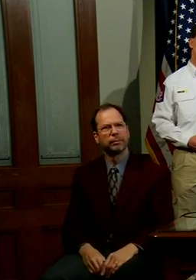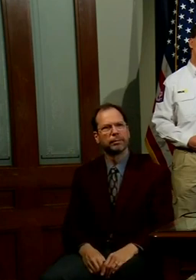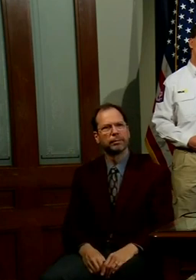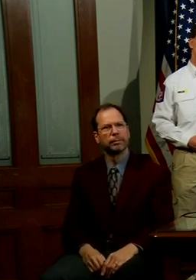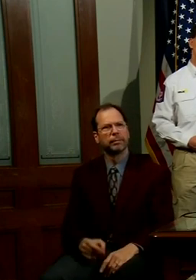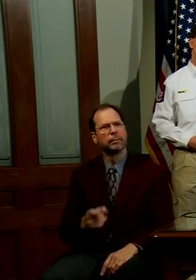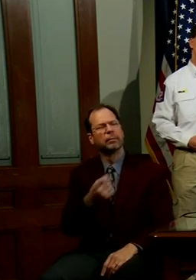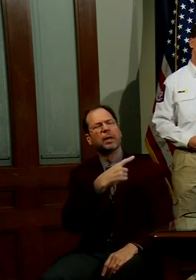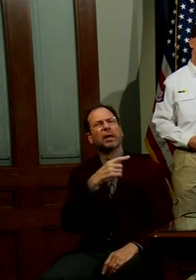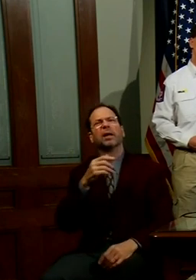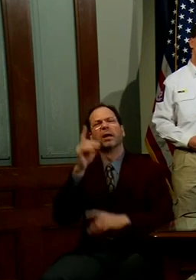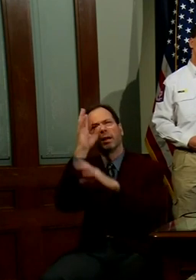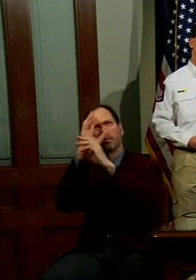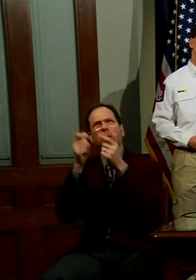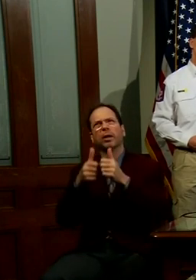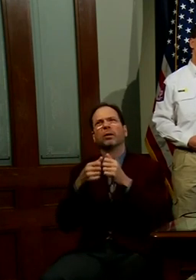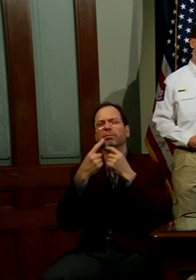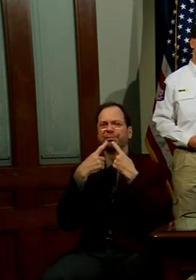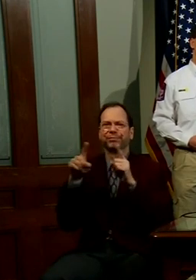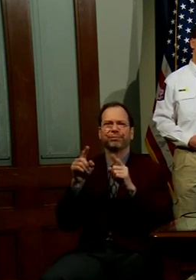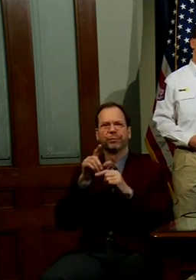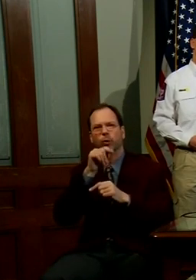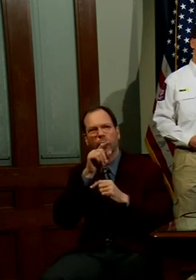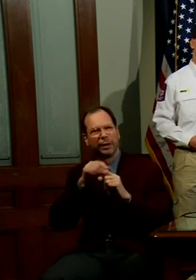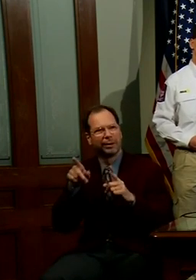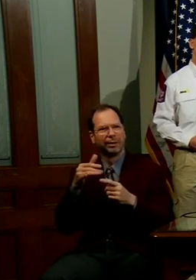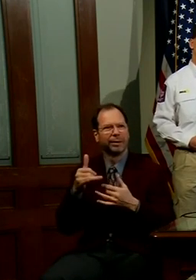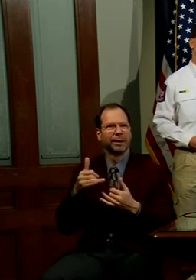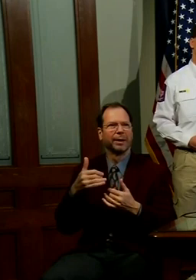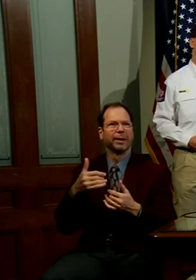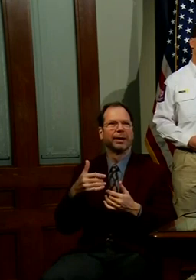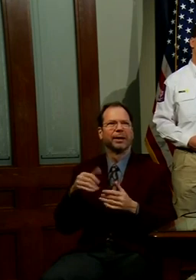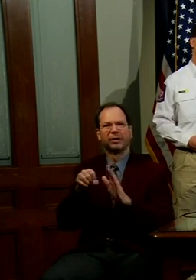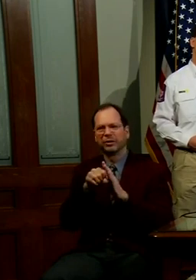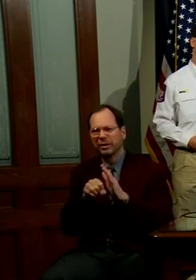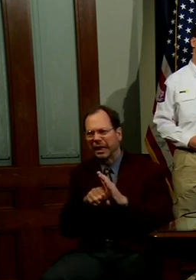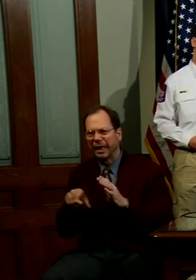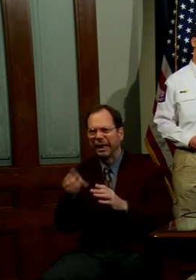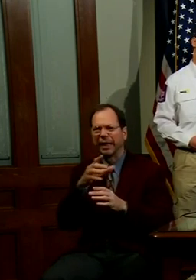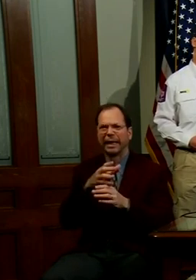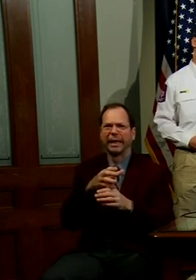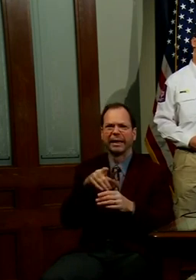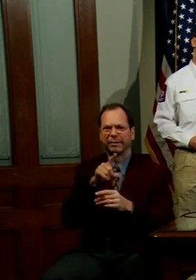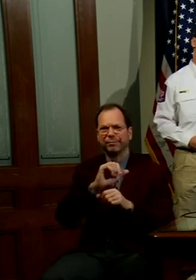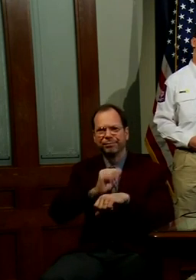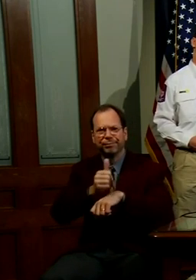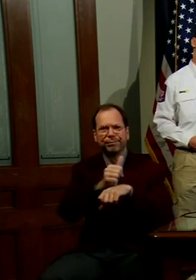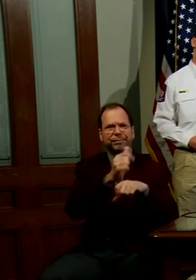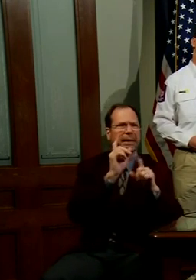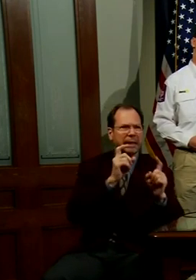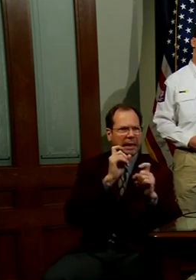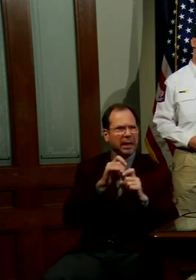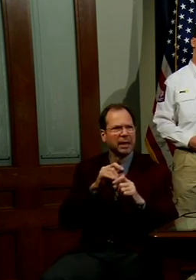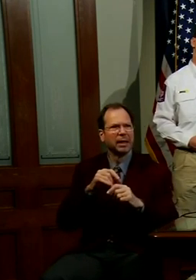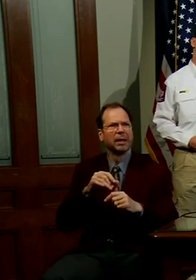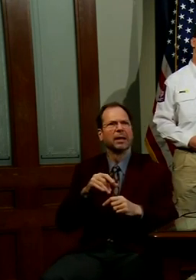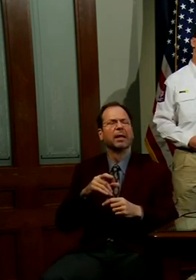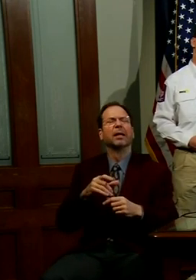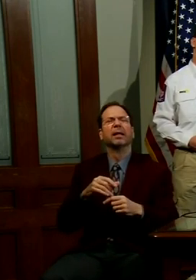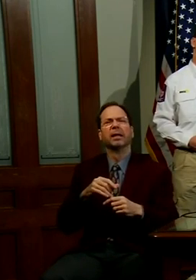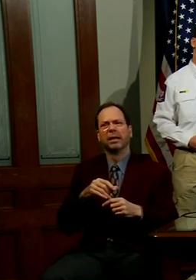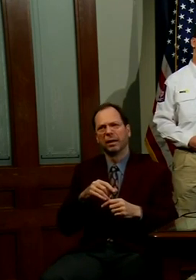the president tweeted yesterday, governors, get your state's testing programs and apparatus perfected. Be ready. Big things are happening. No excuses.